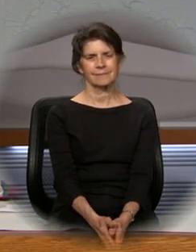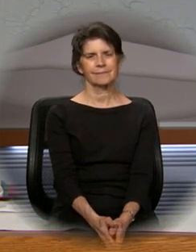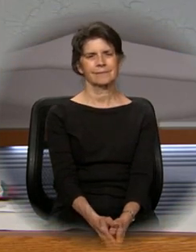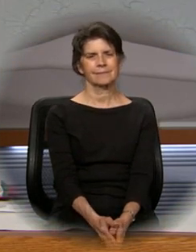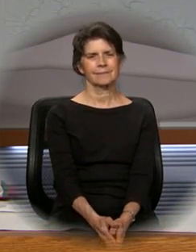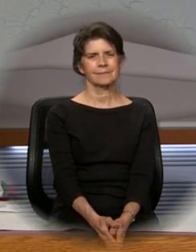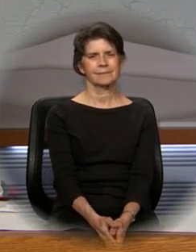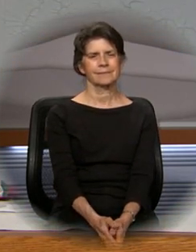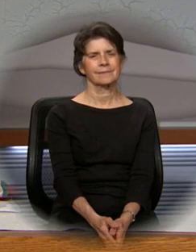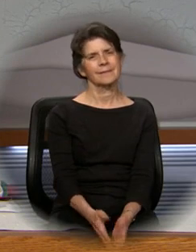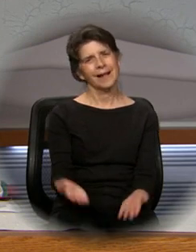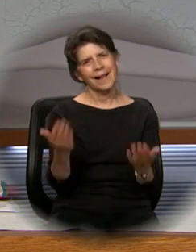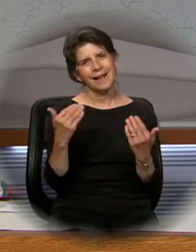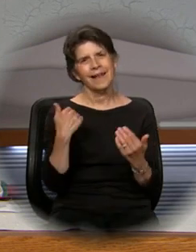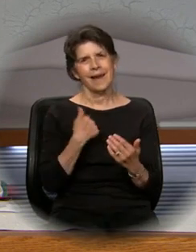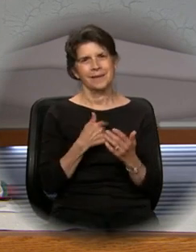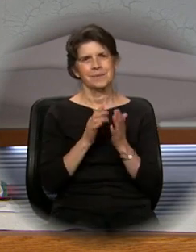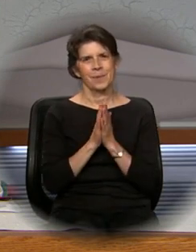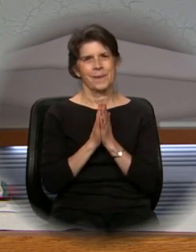Let us pray.